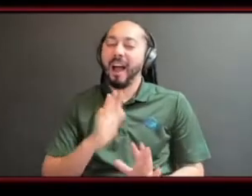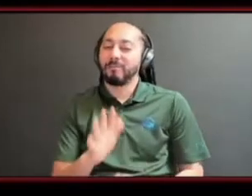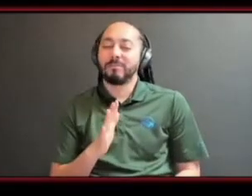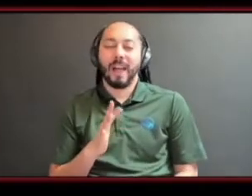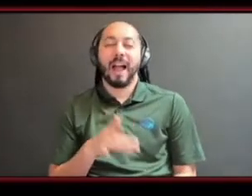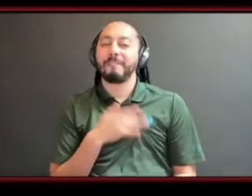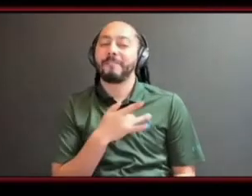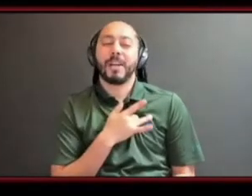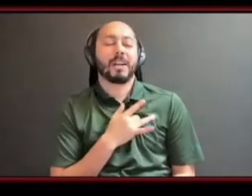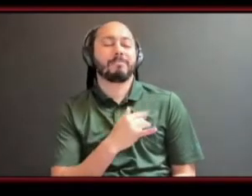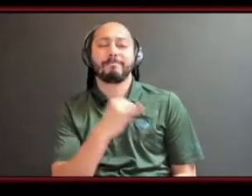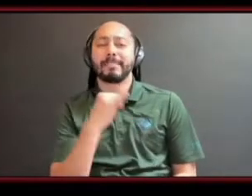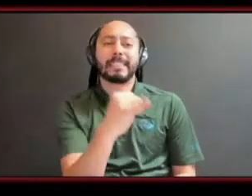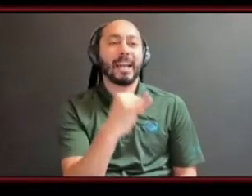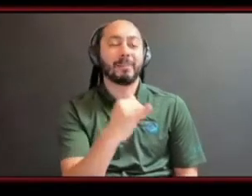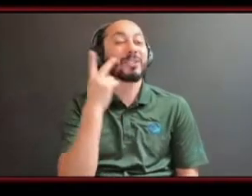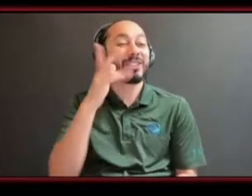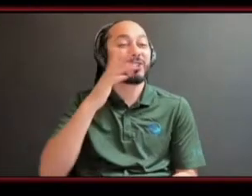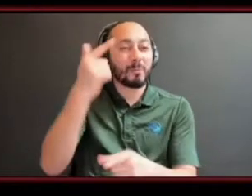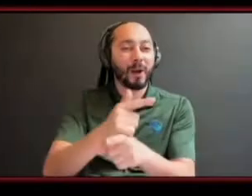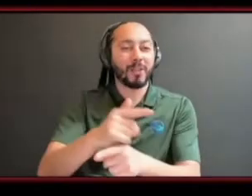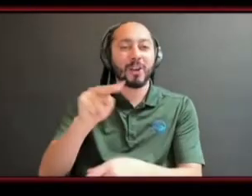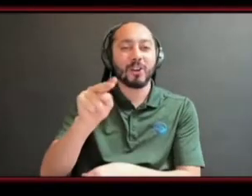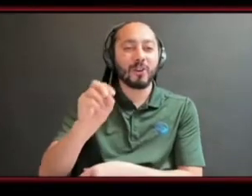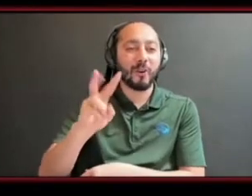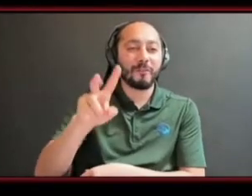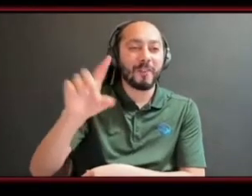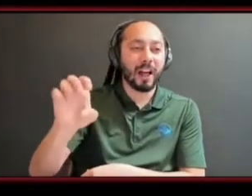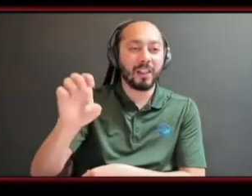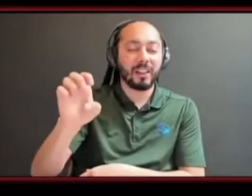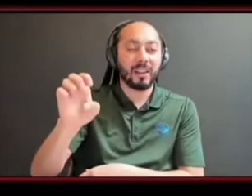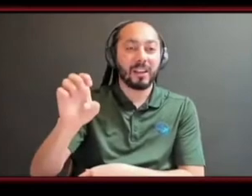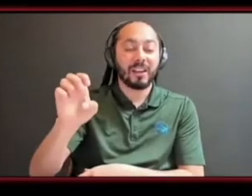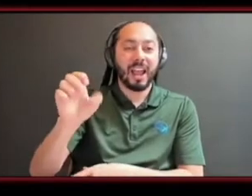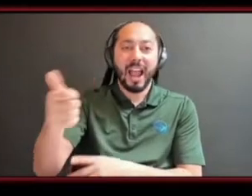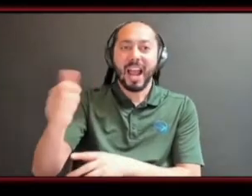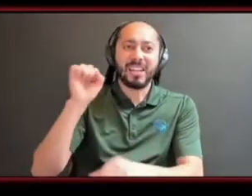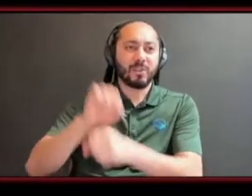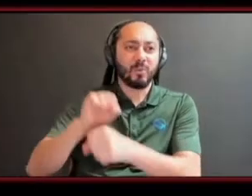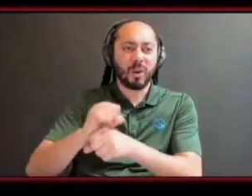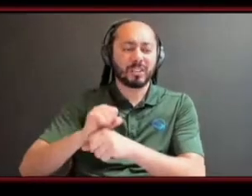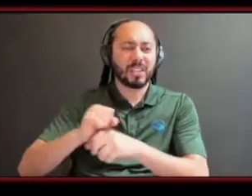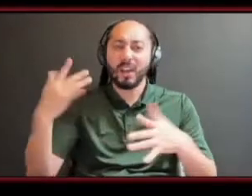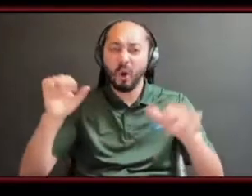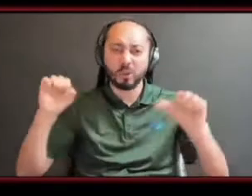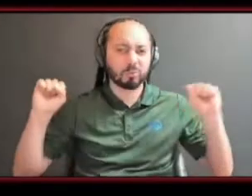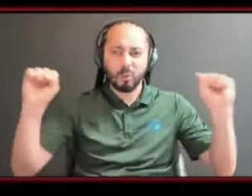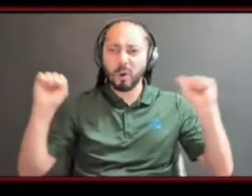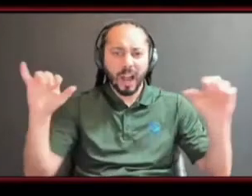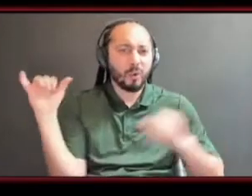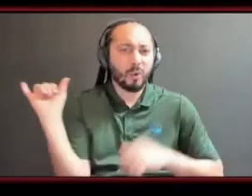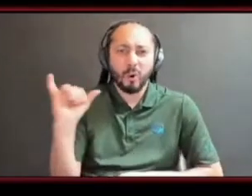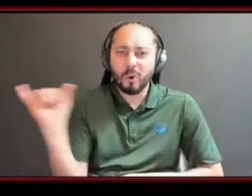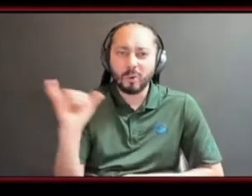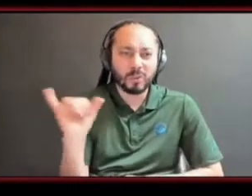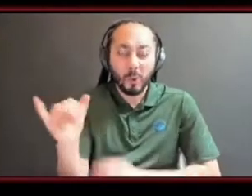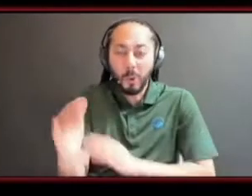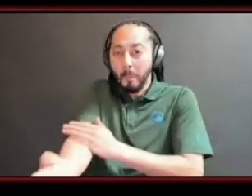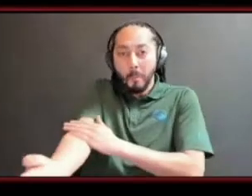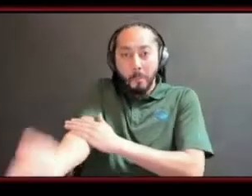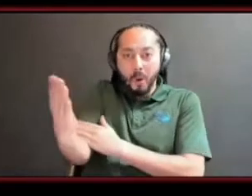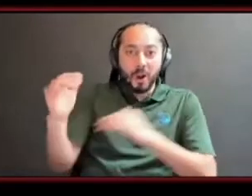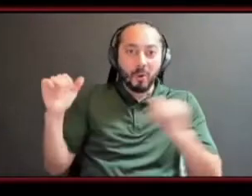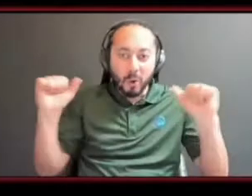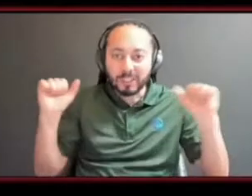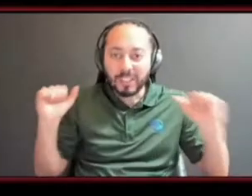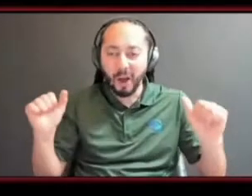your your brother like nabelle and and he uh works out too like he works out early in the mornings like he has so much on the go so you know i'm a